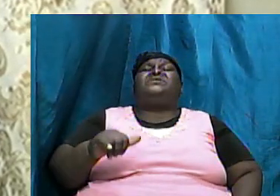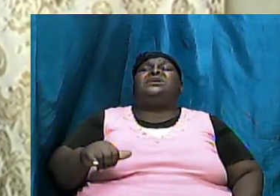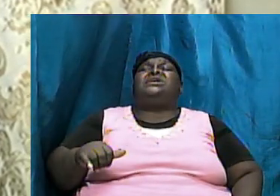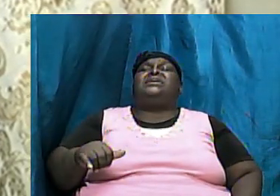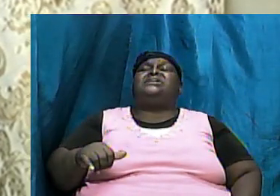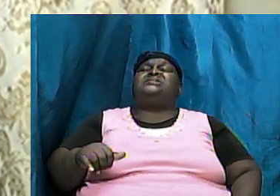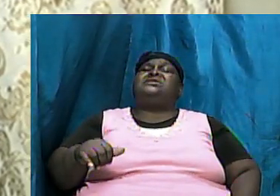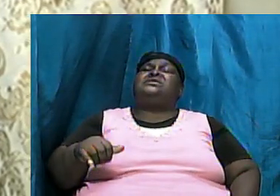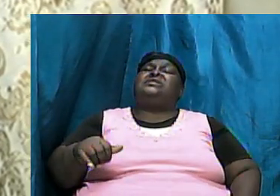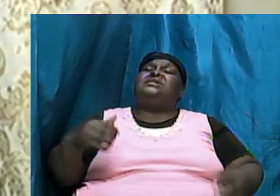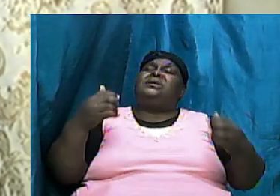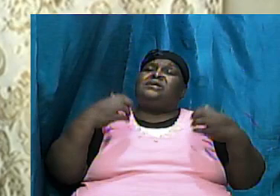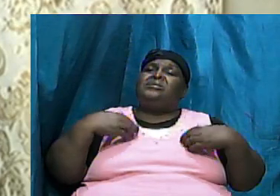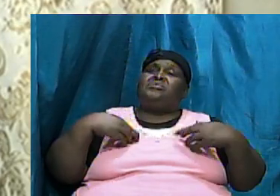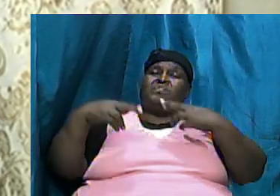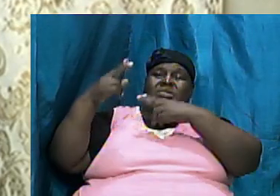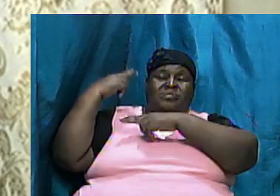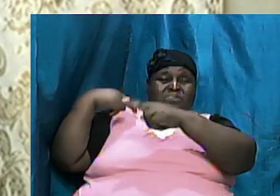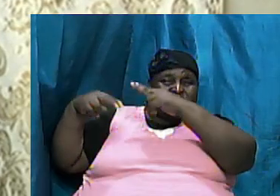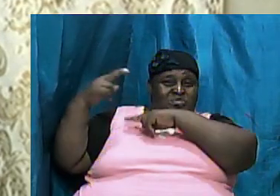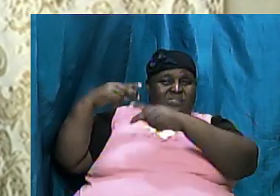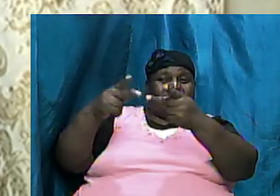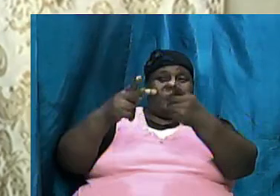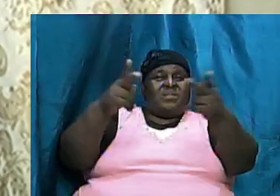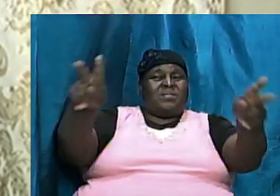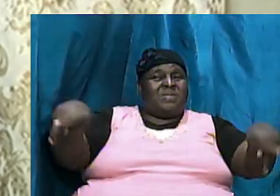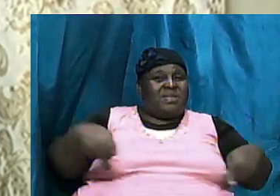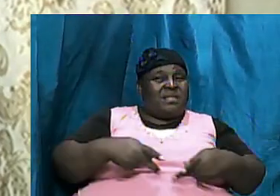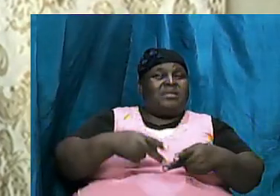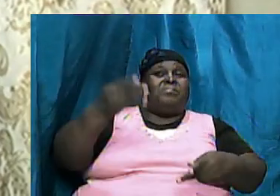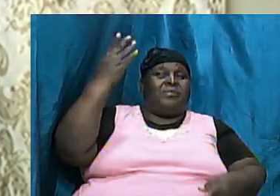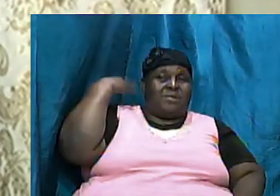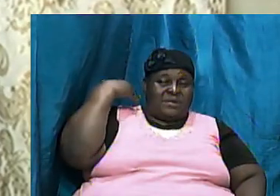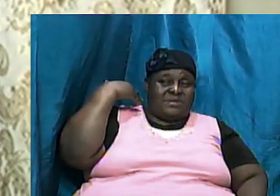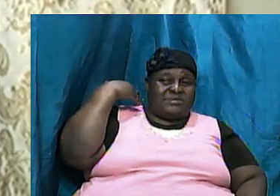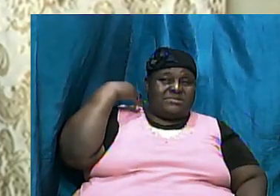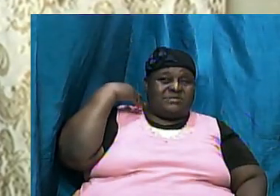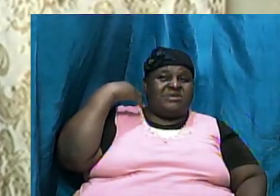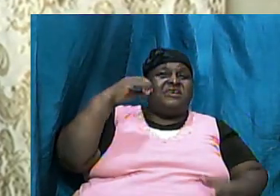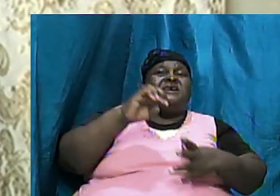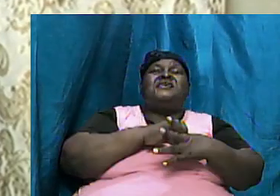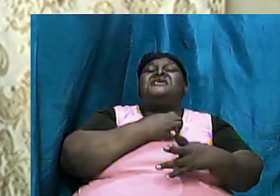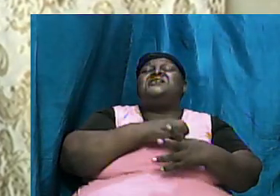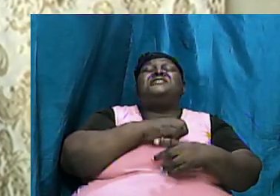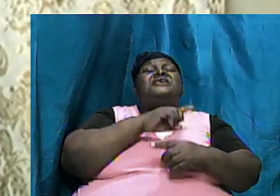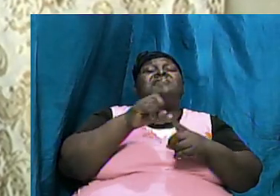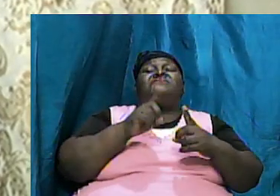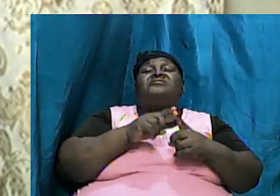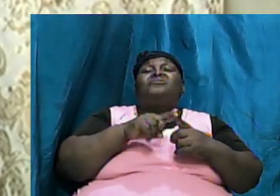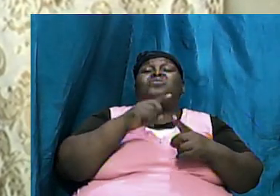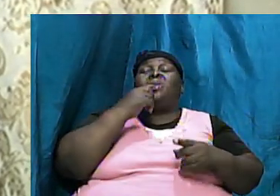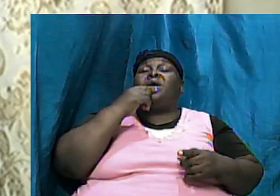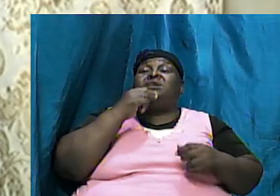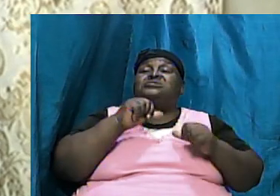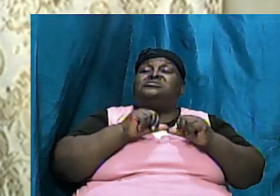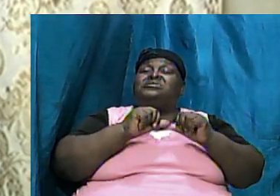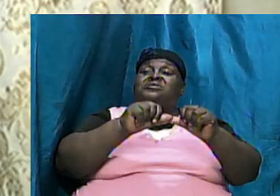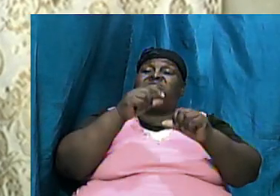historical place in the past he then went on to say